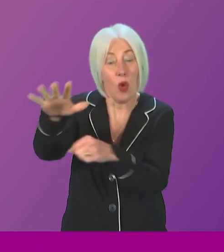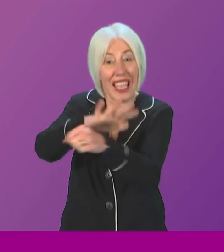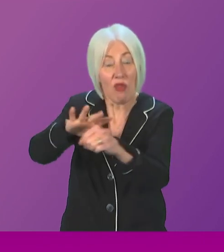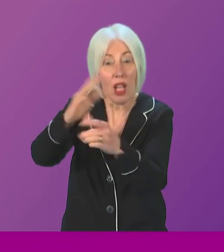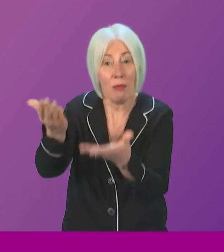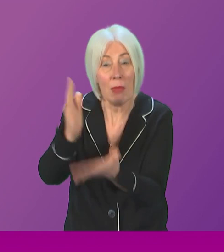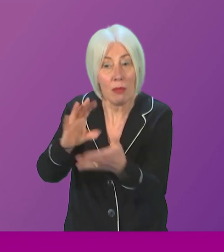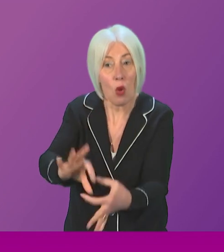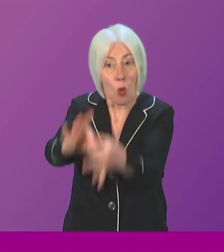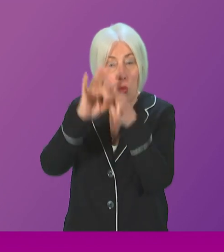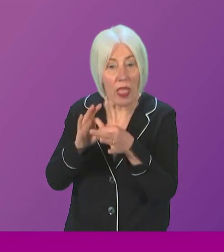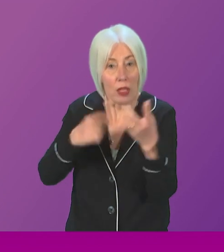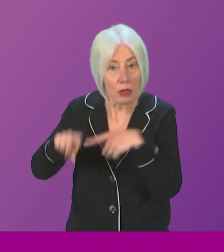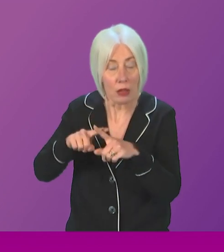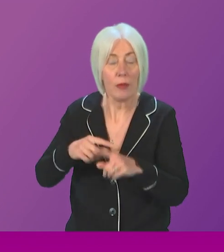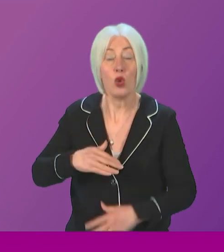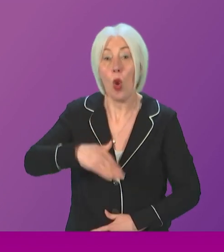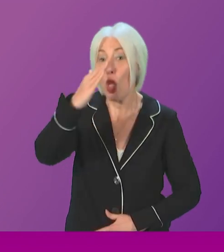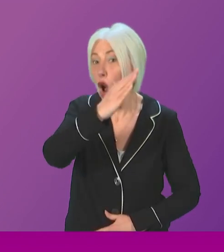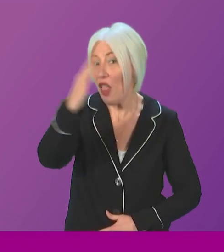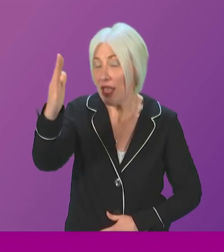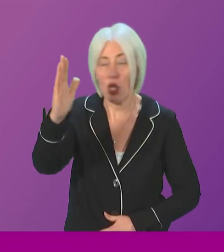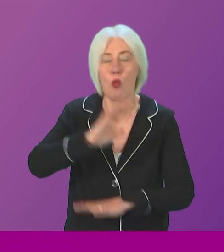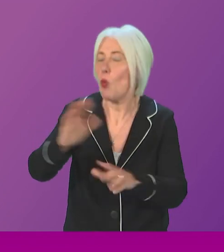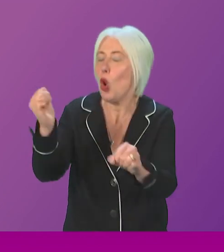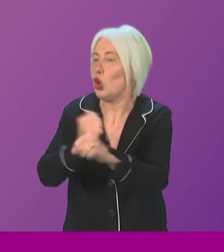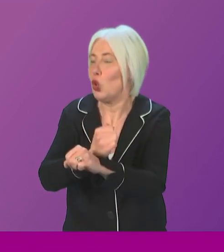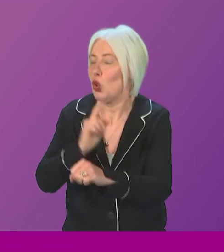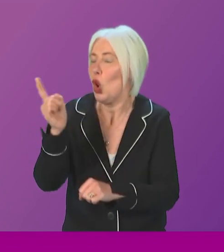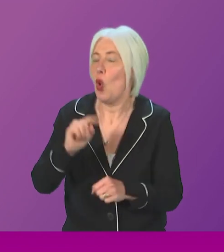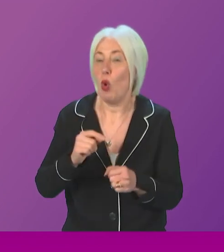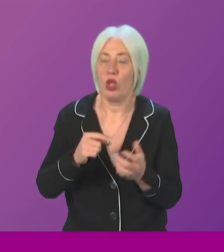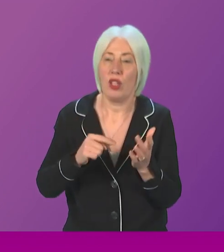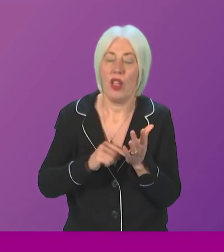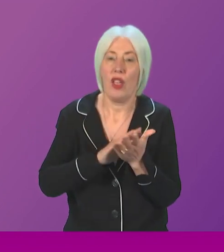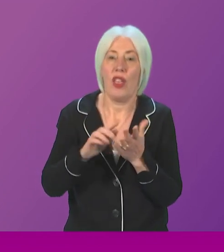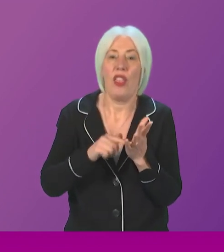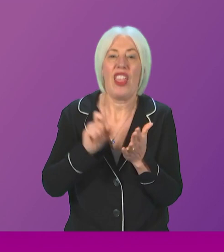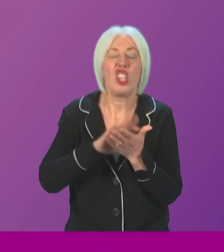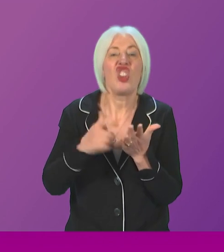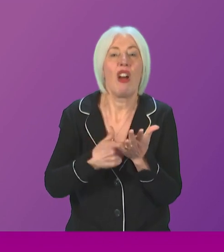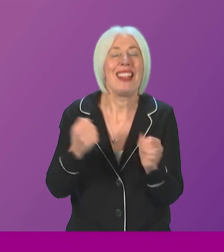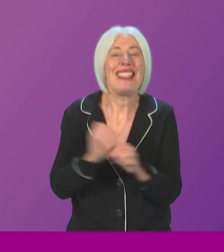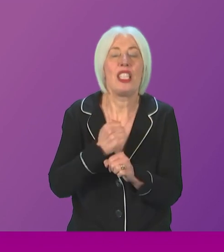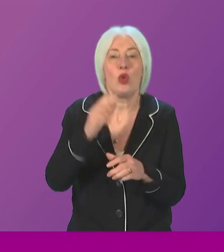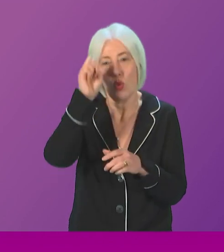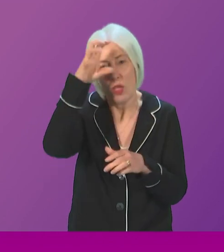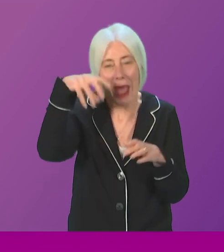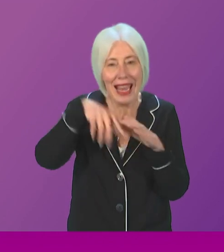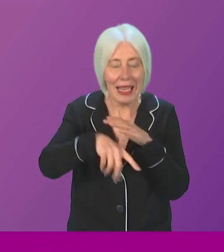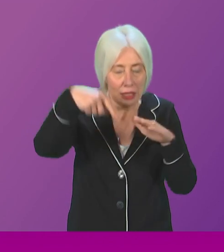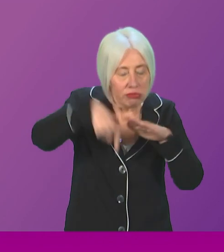zero. And we won't do to the North East what Thatcher did to mining and steeling communities right across Scotland. Maggie Chapman.